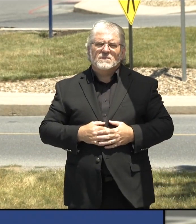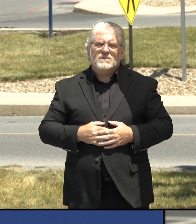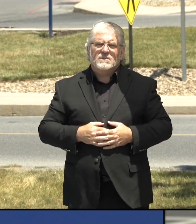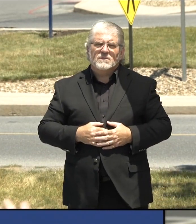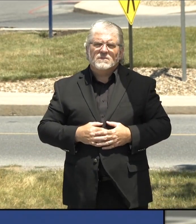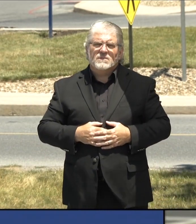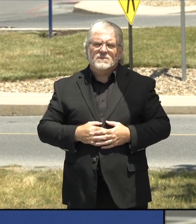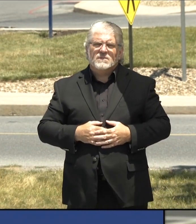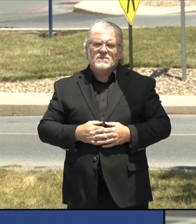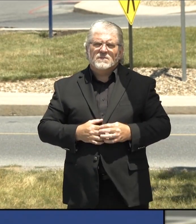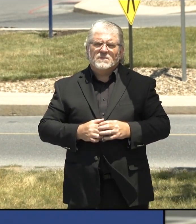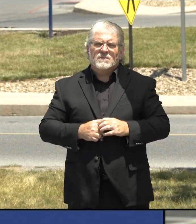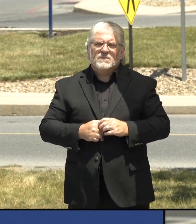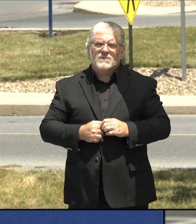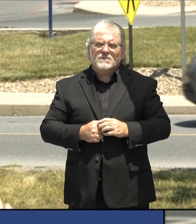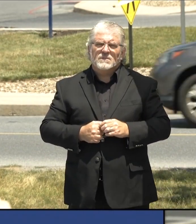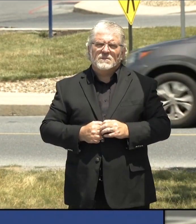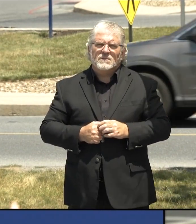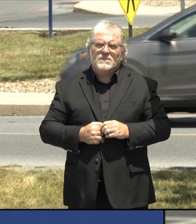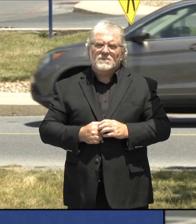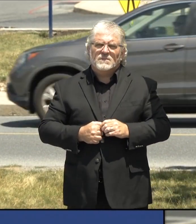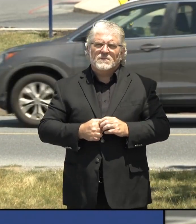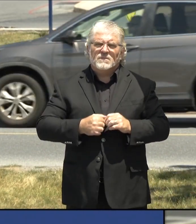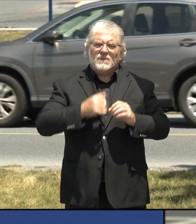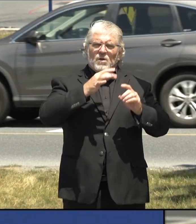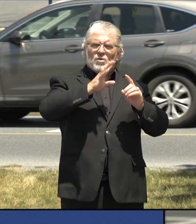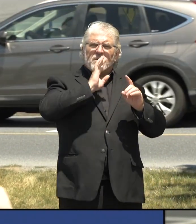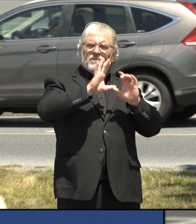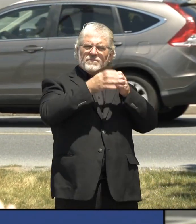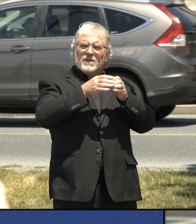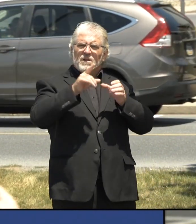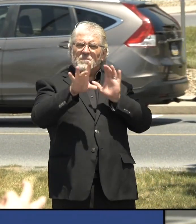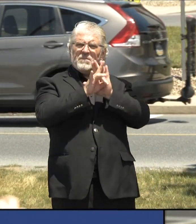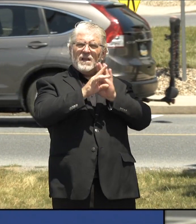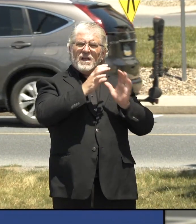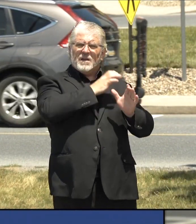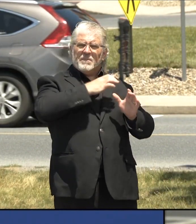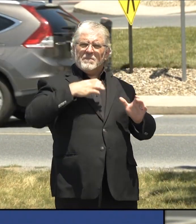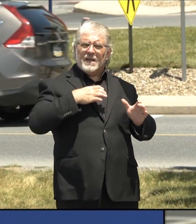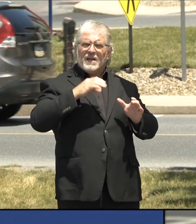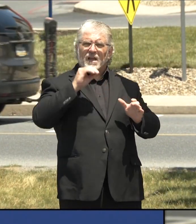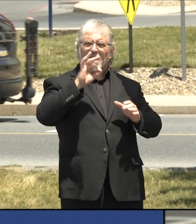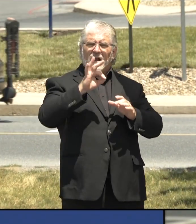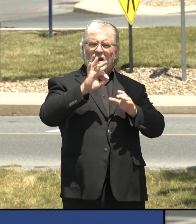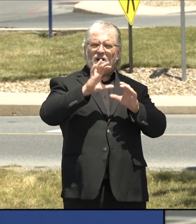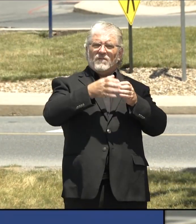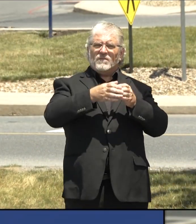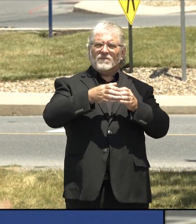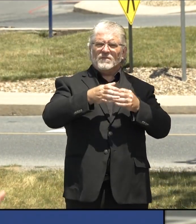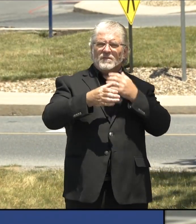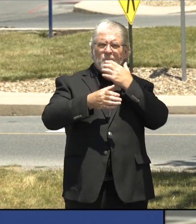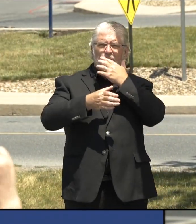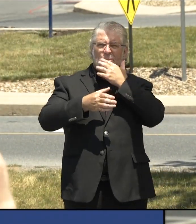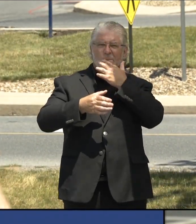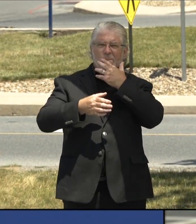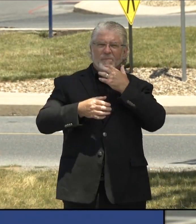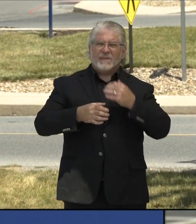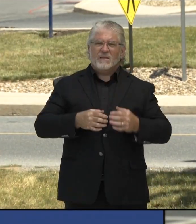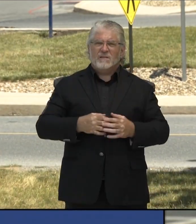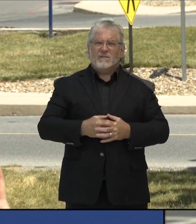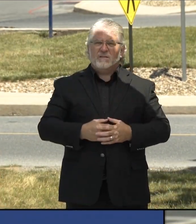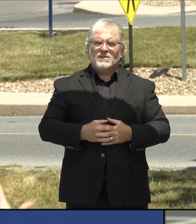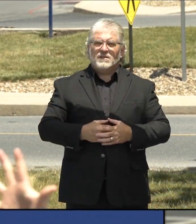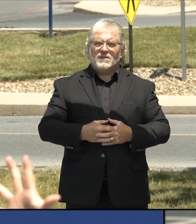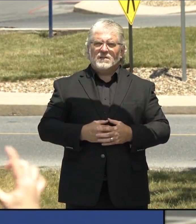He's having a Zoom call tomorrow with Congressman Scott Perry. says that committee is, you're one of five governors that they sent a letter to